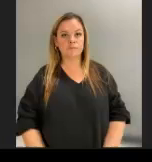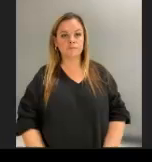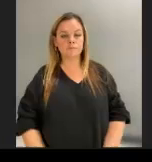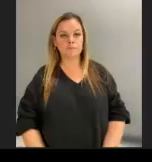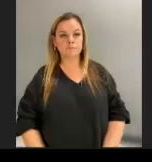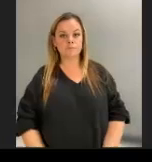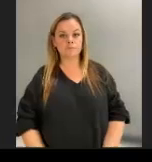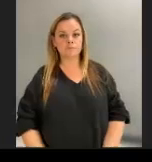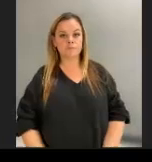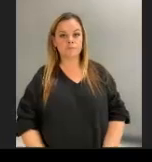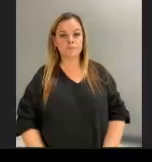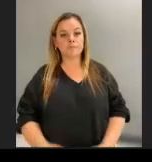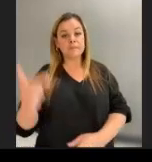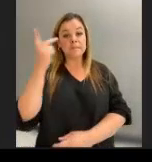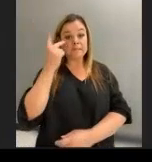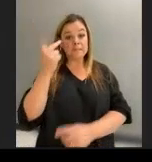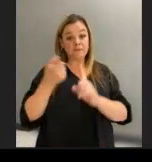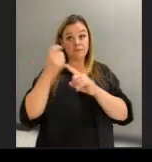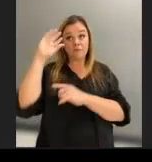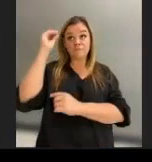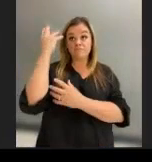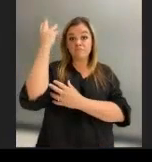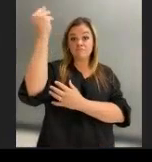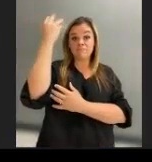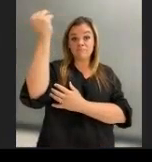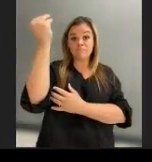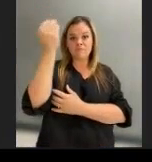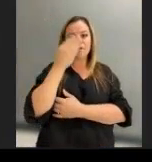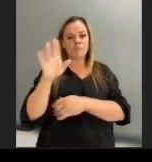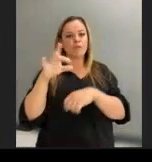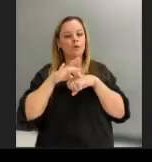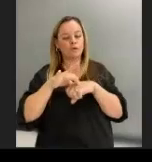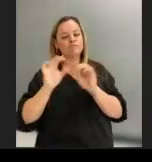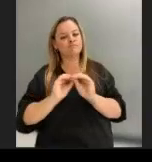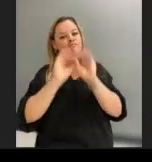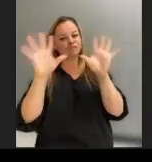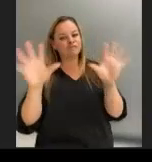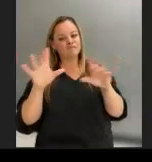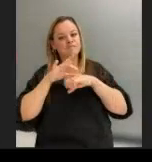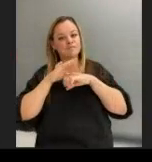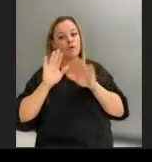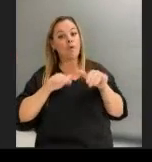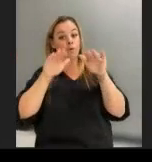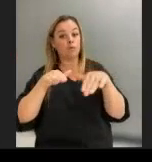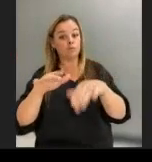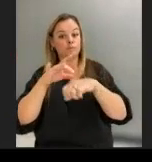Seen from space, the blue earth is unquestionably an ocean planet.